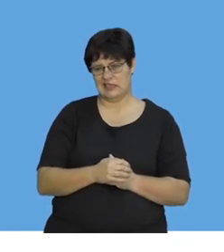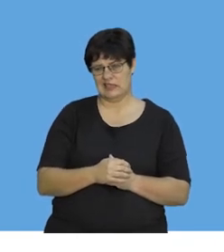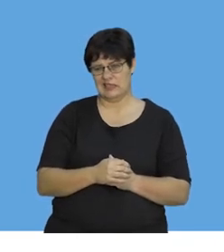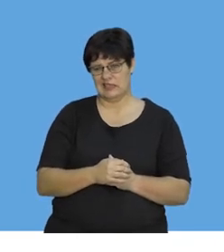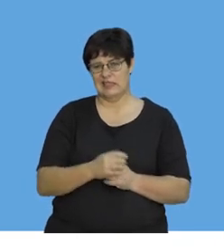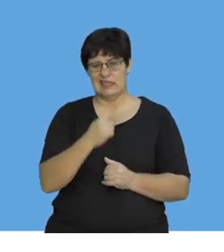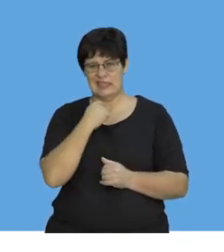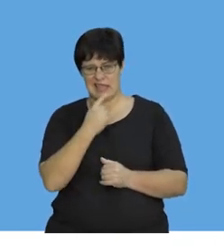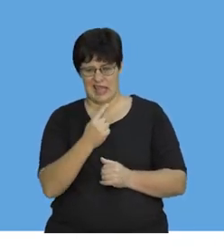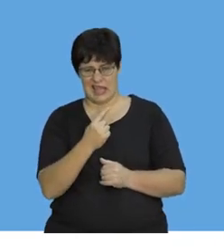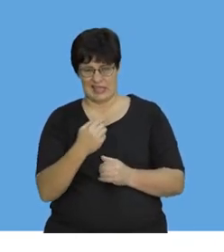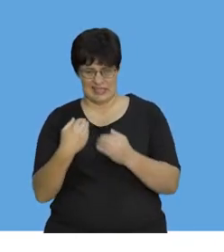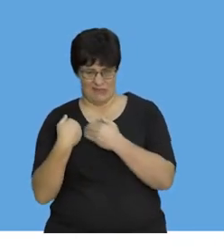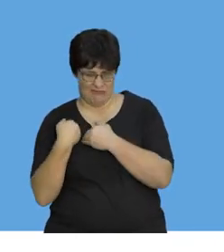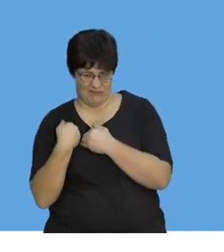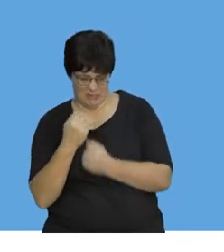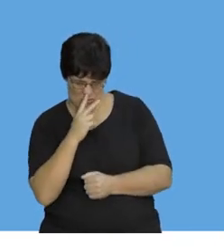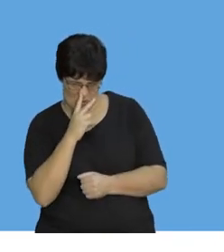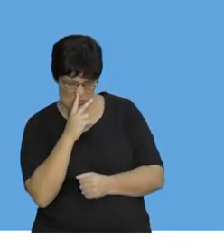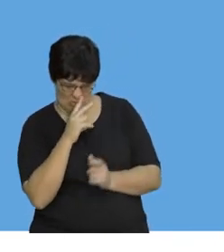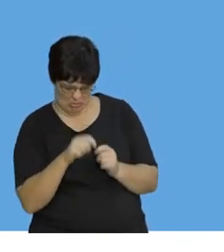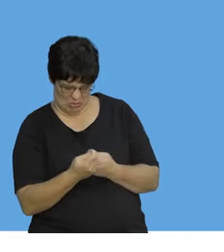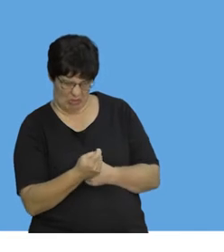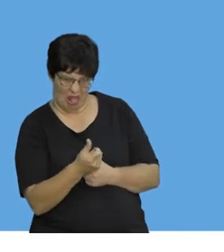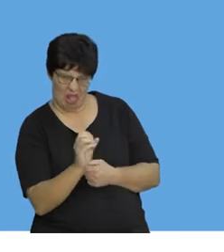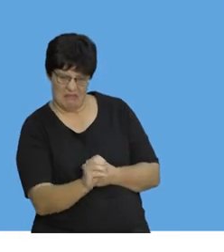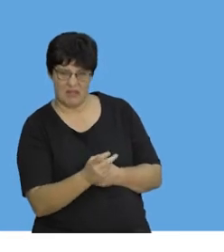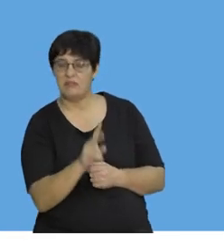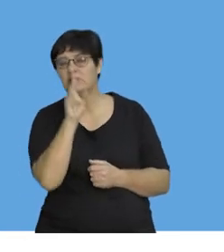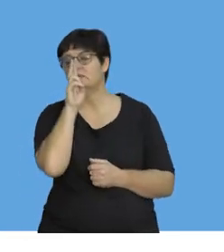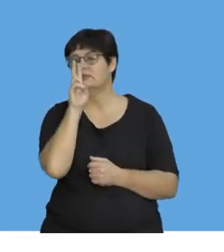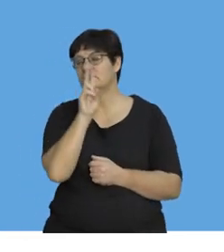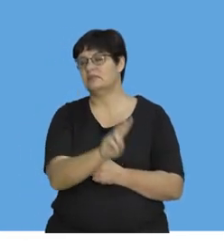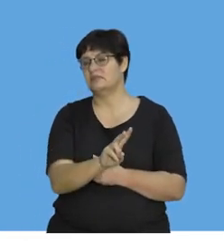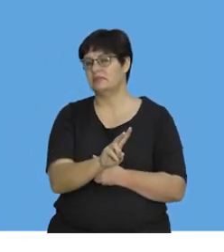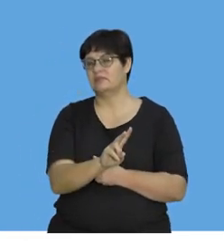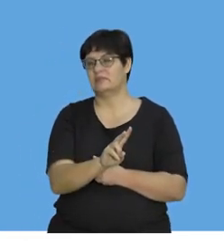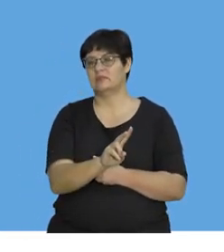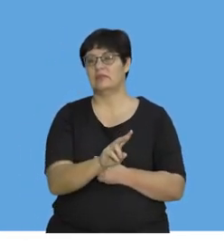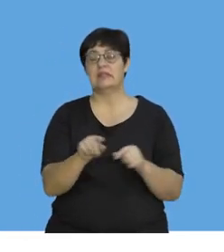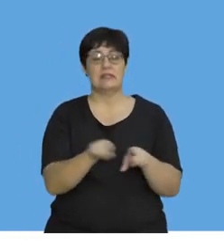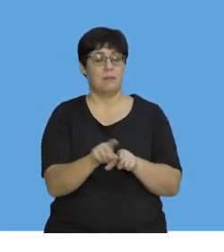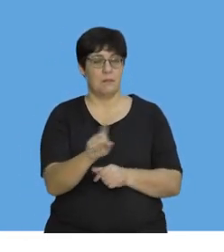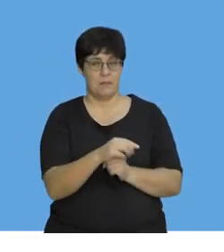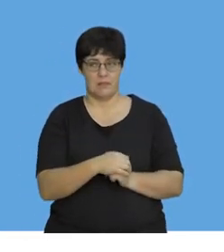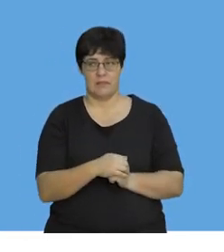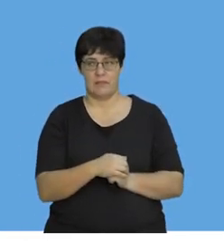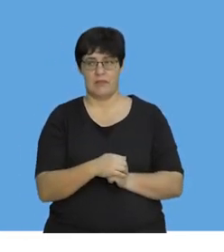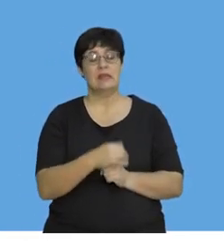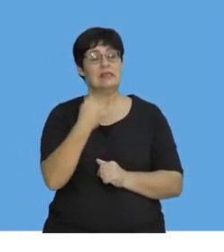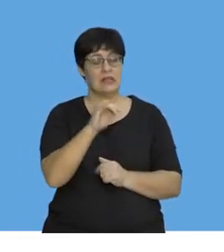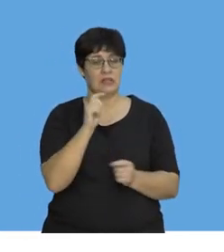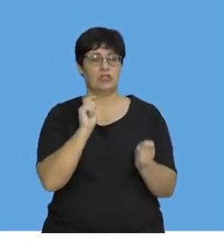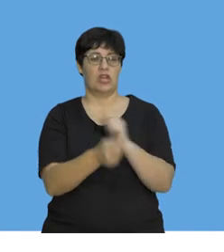It says the egg's safe, but it still looked like it broke a little. Let's see what was the same. It